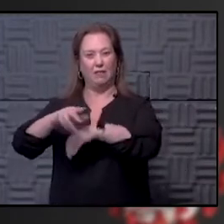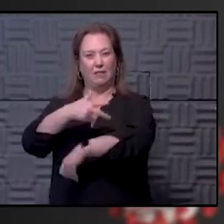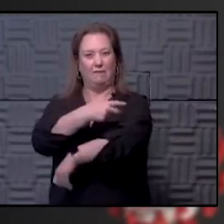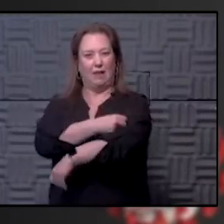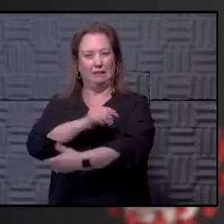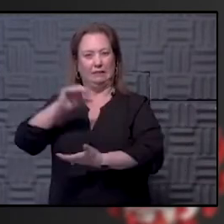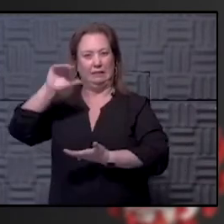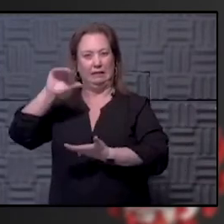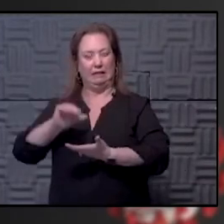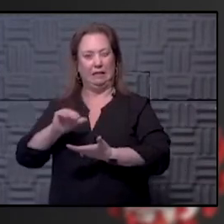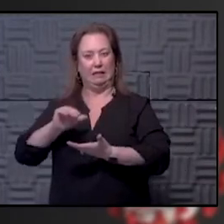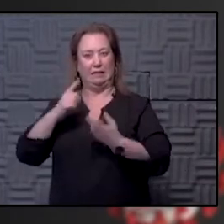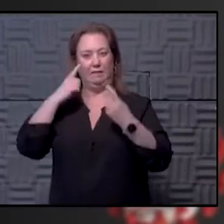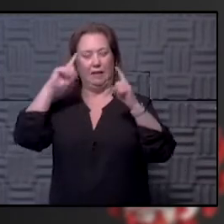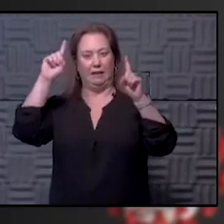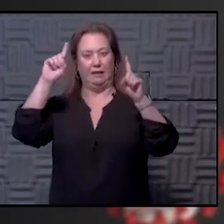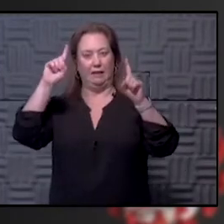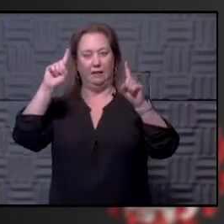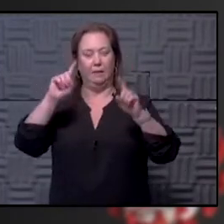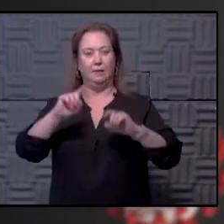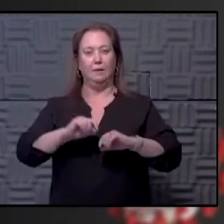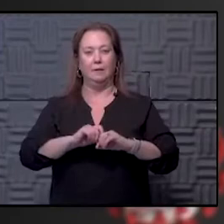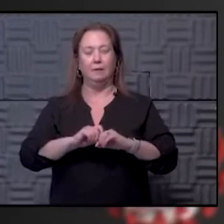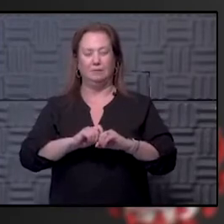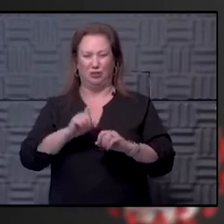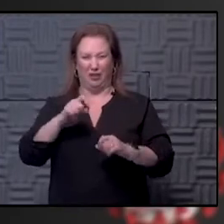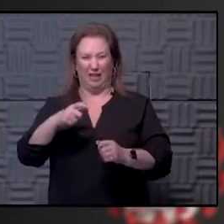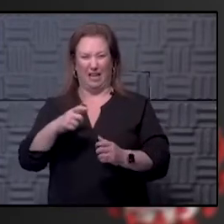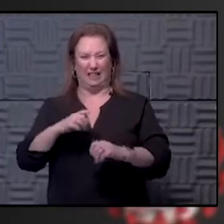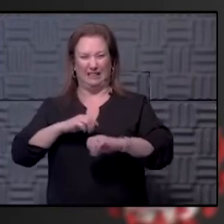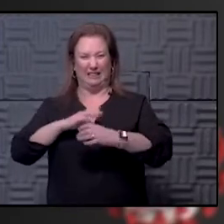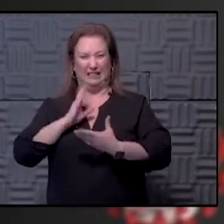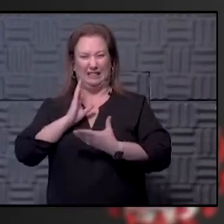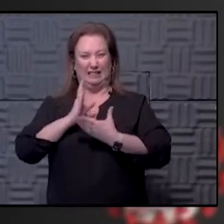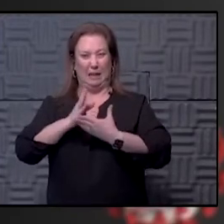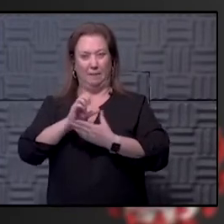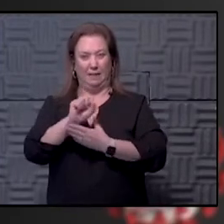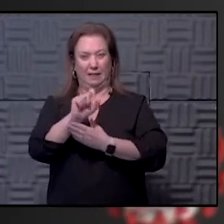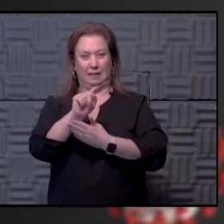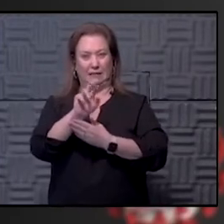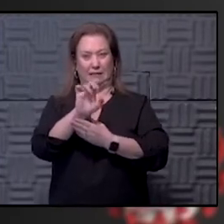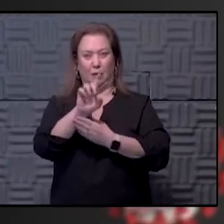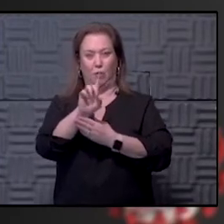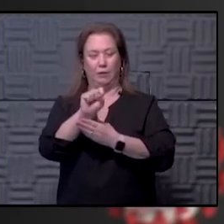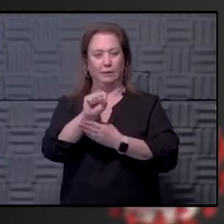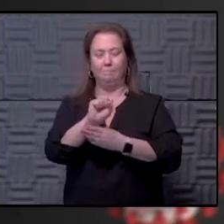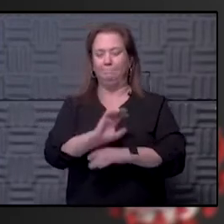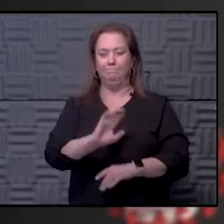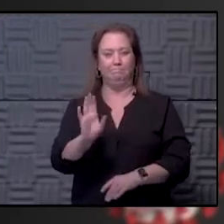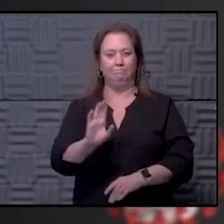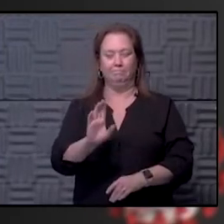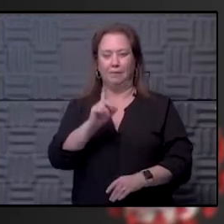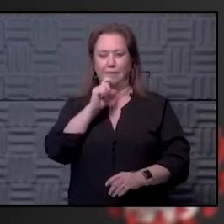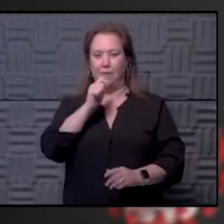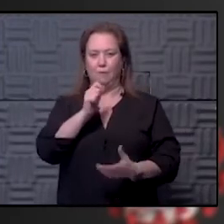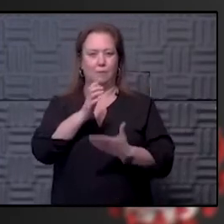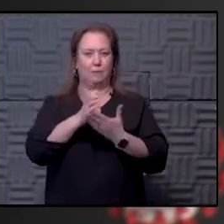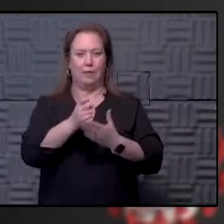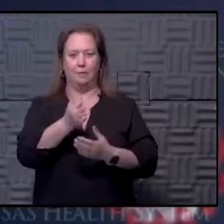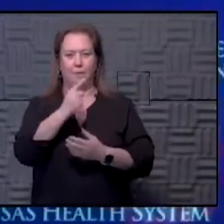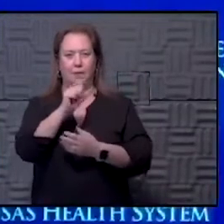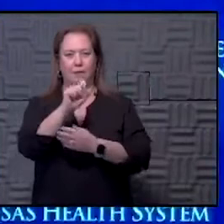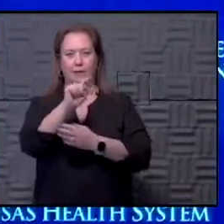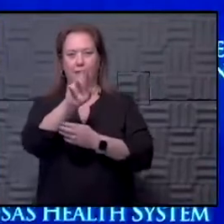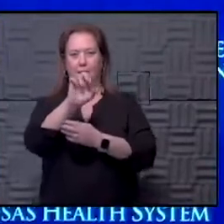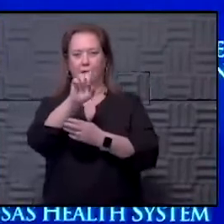vaccinated? Oh, don't stop those things if you've got an autoimmune disease or some process that the steroids and things are helping you control because you don't want to get sick from